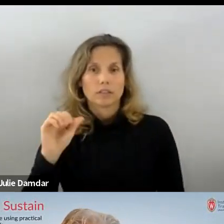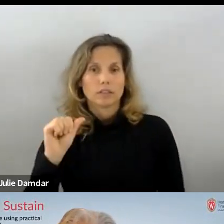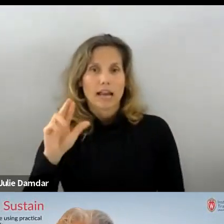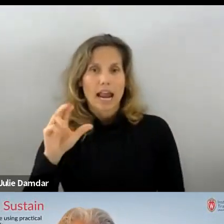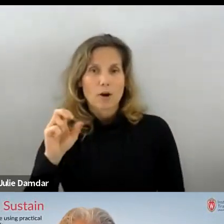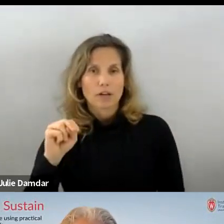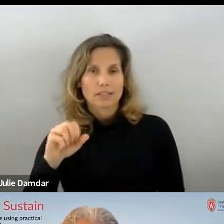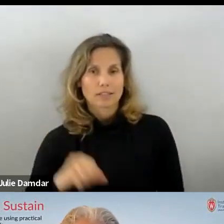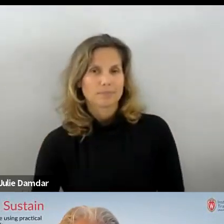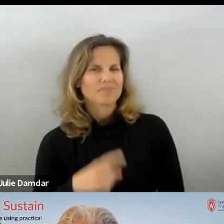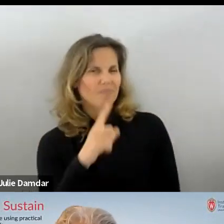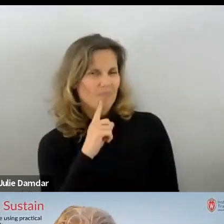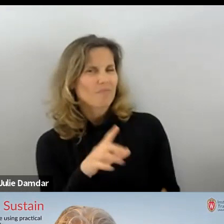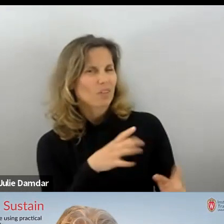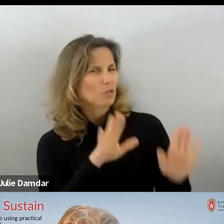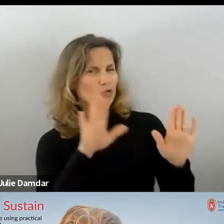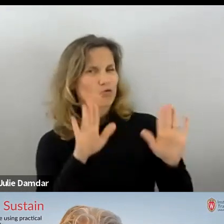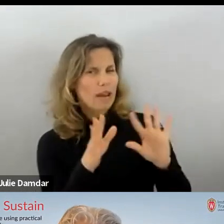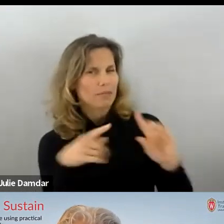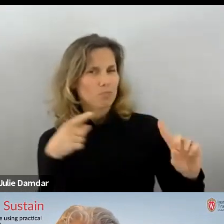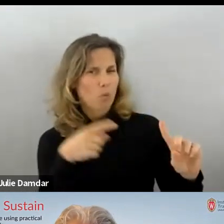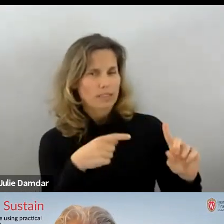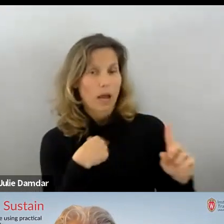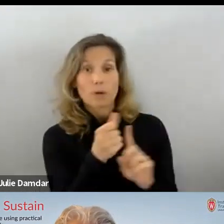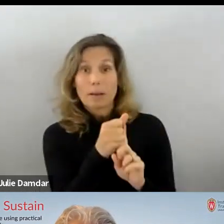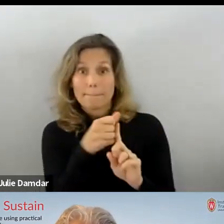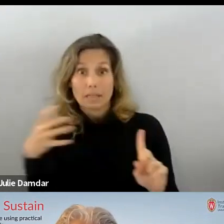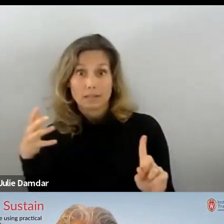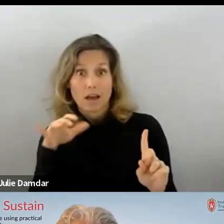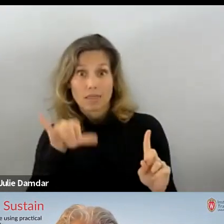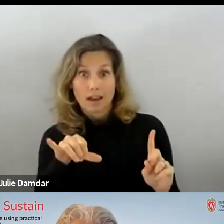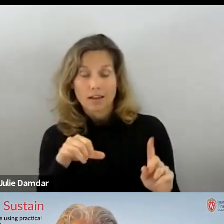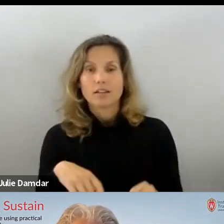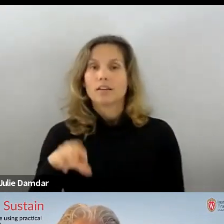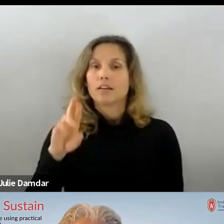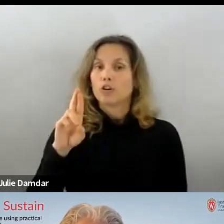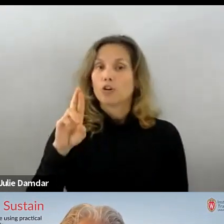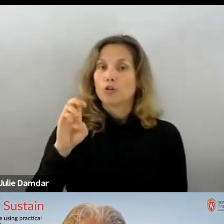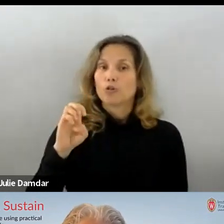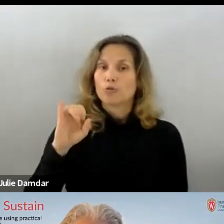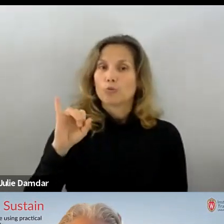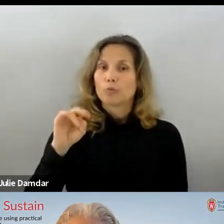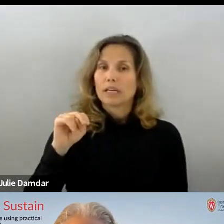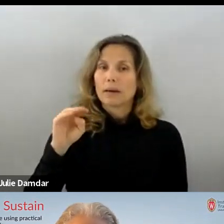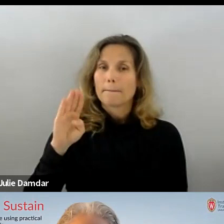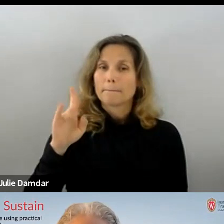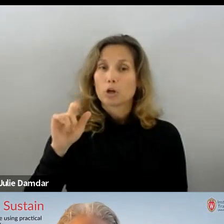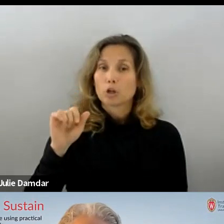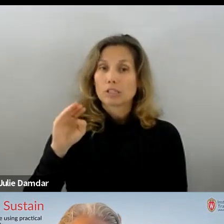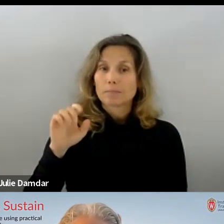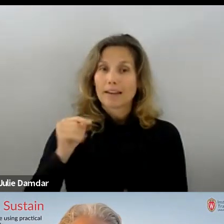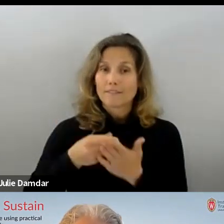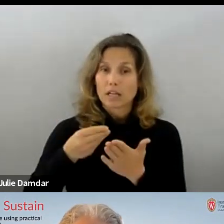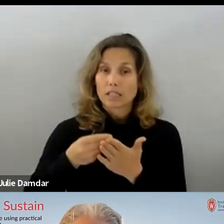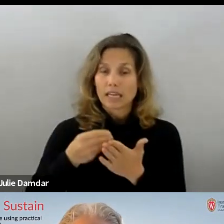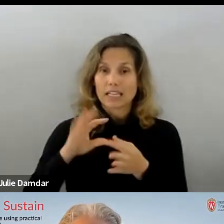on that. Those are great points, and the reimbursement and funding is really related also to what specific practices